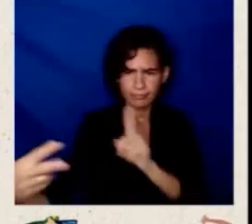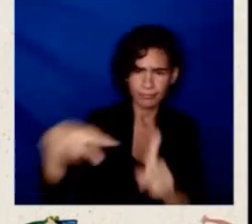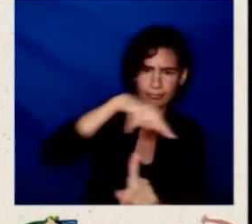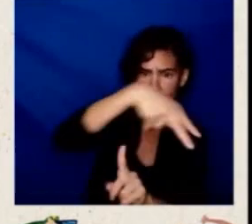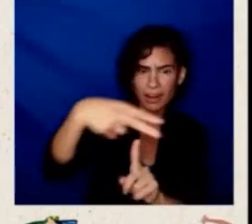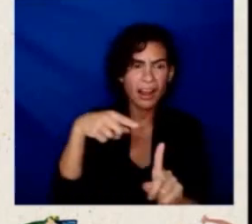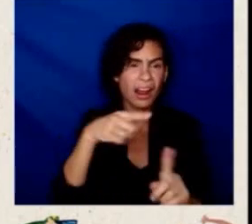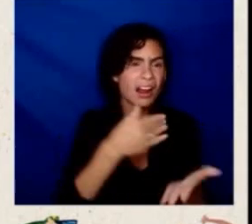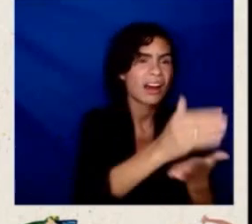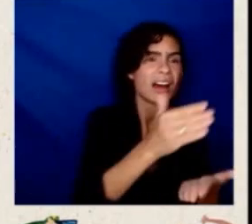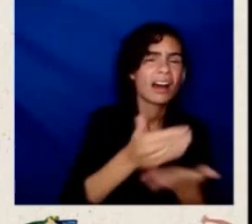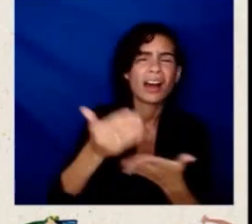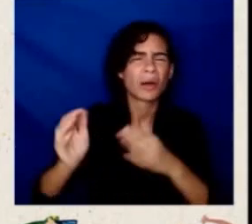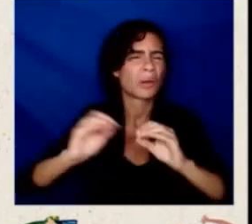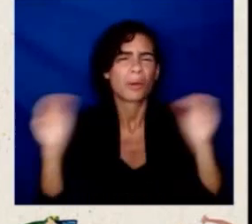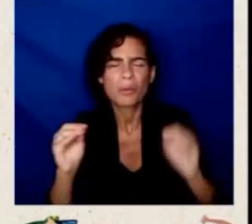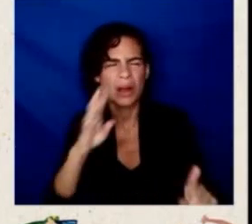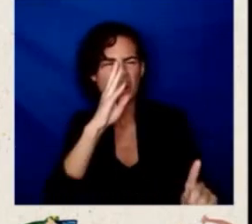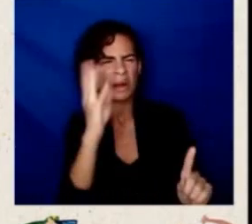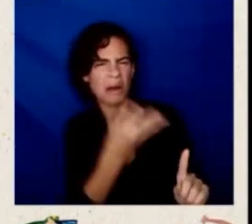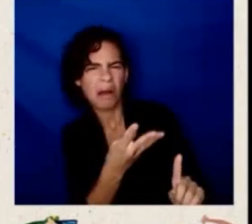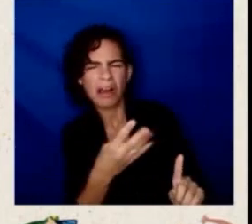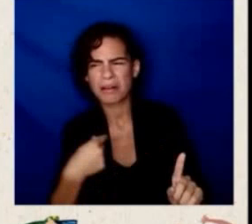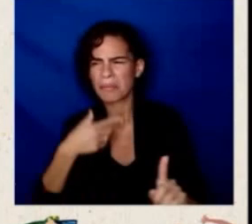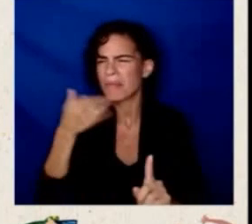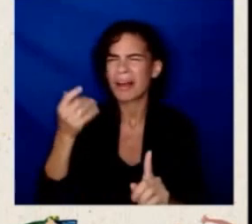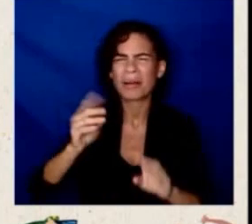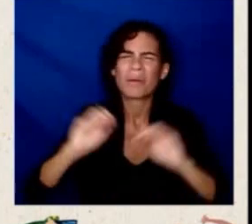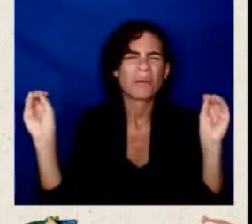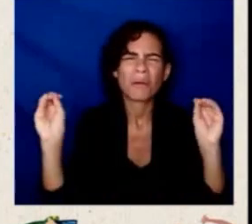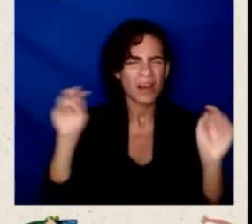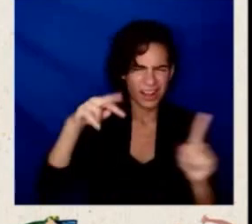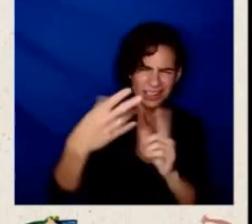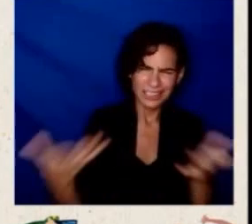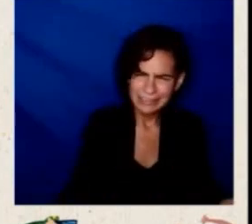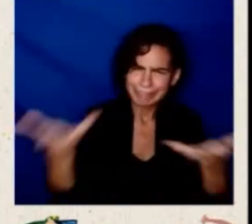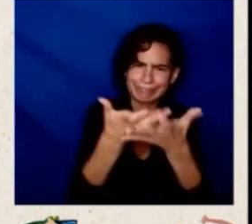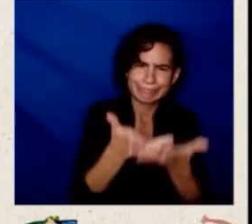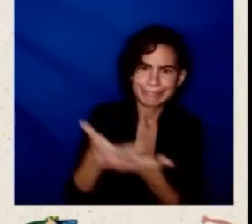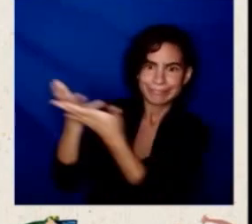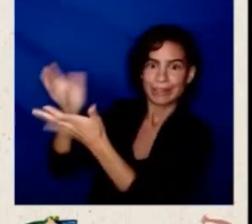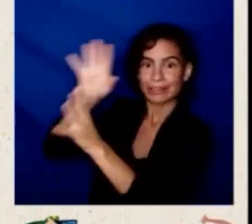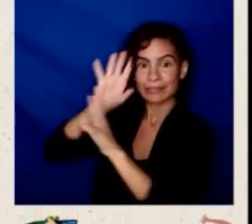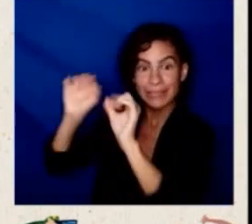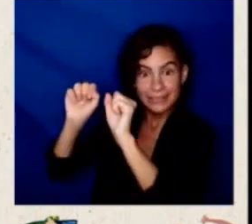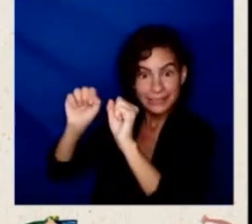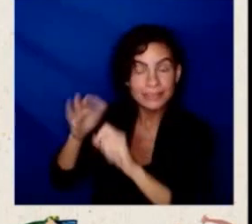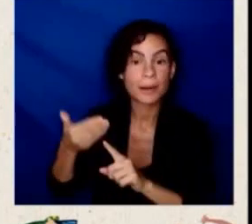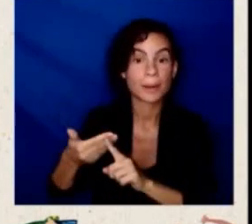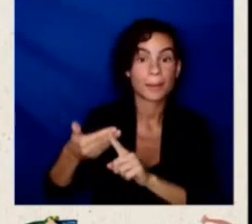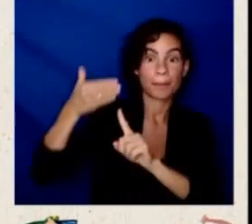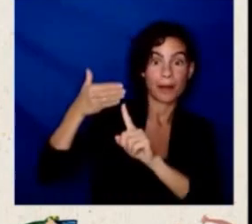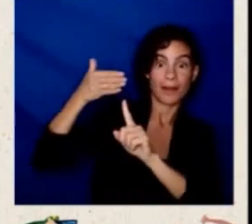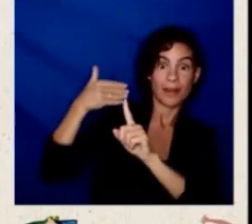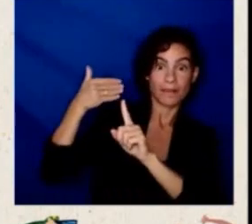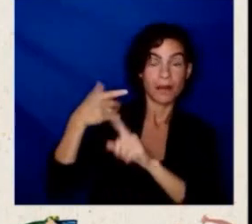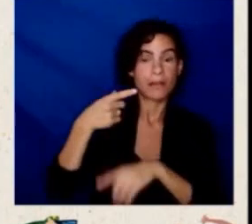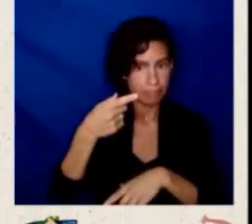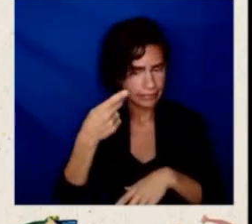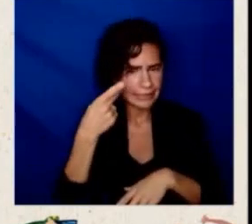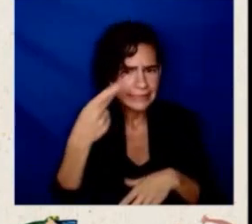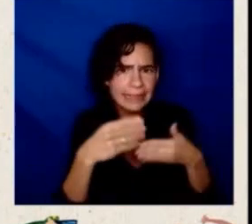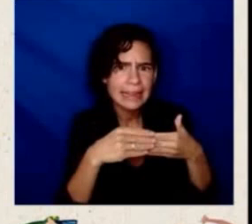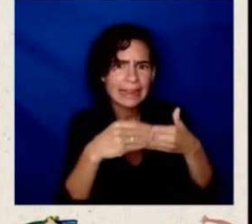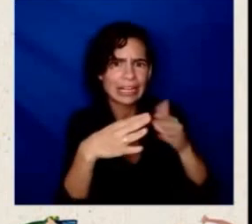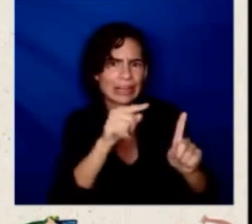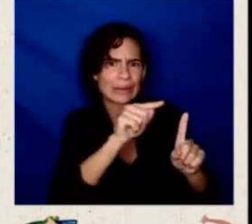at the tables of leaders and say, we're not sitting there. I think President Biden did us a great favor of Latinos and make